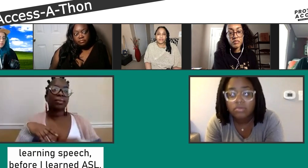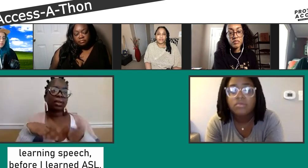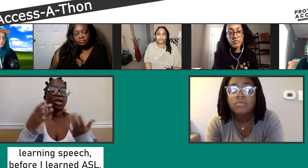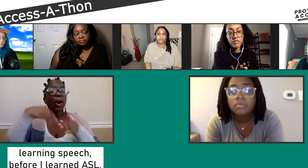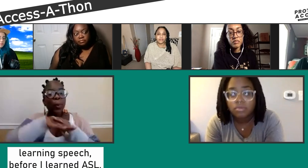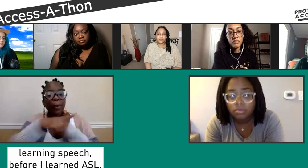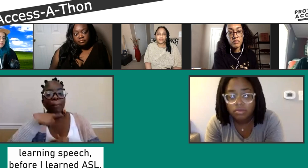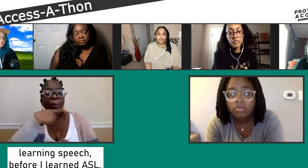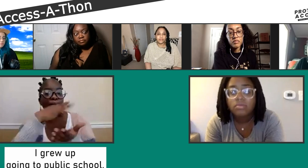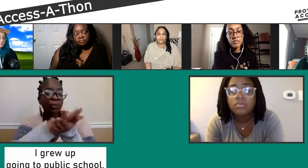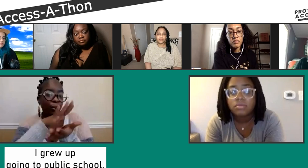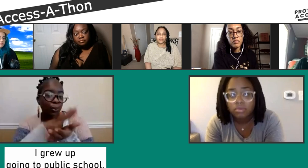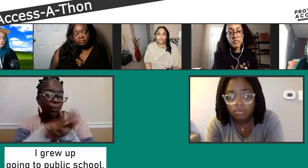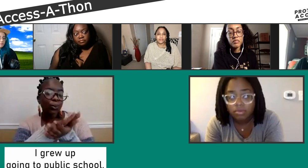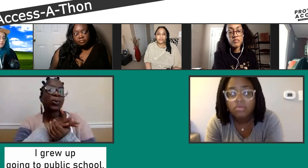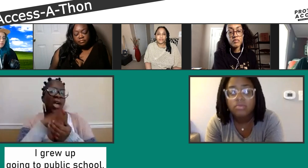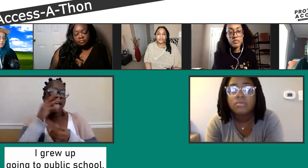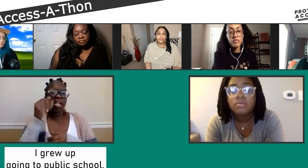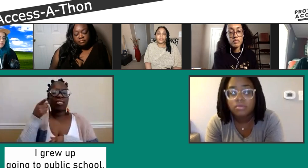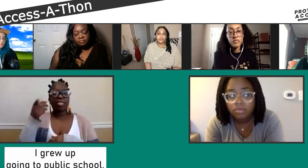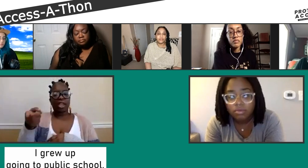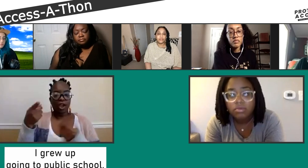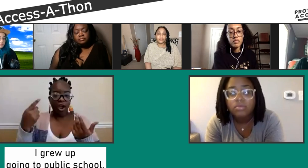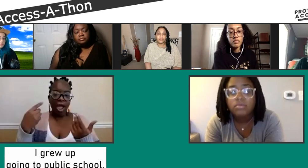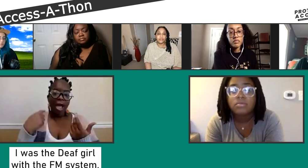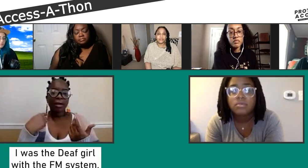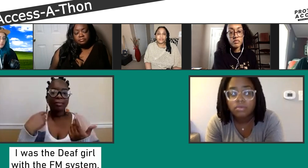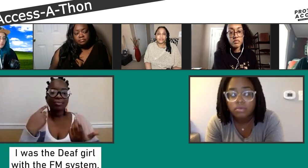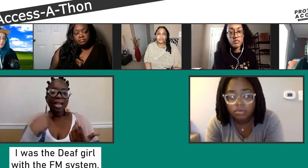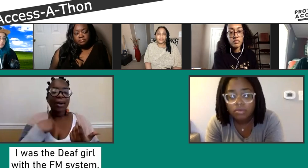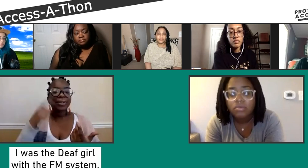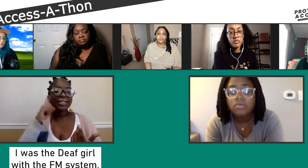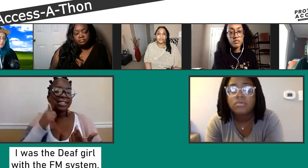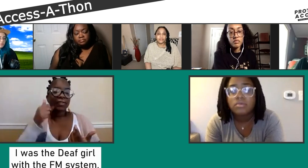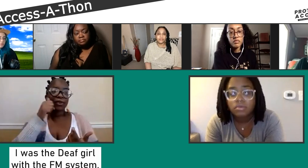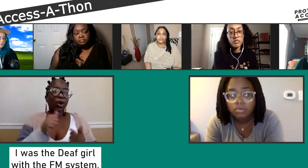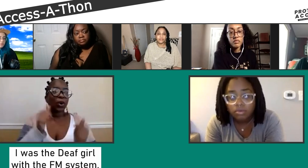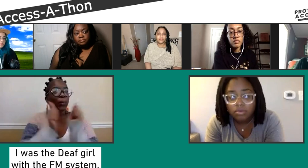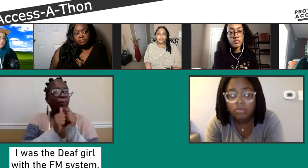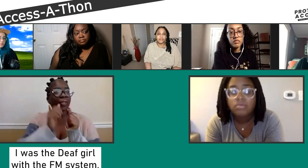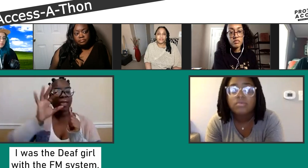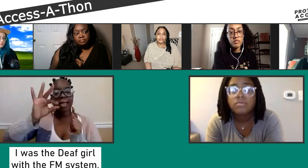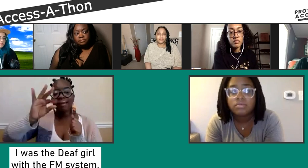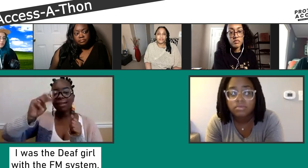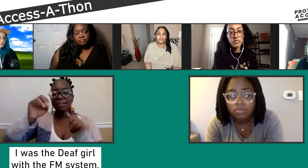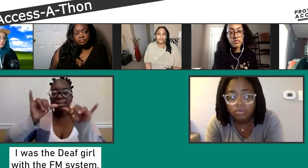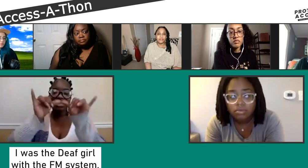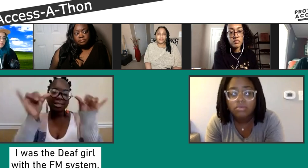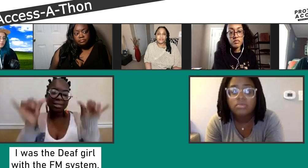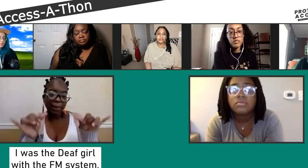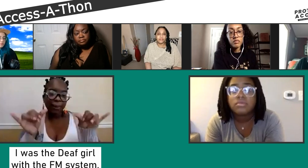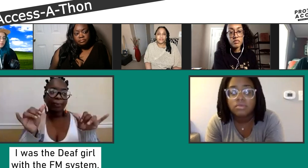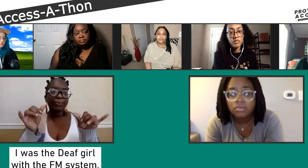but they had to grow up oral. I went to a hearing school, and I was